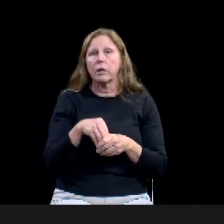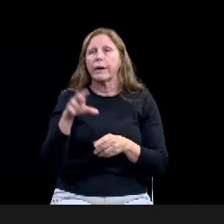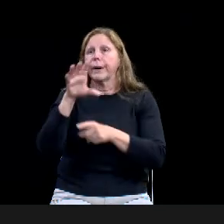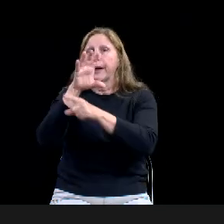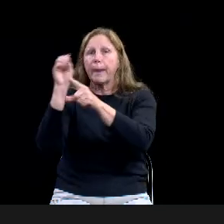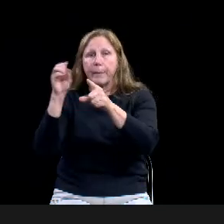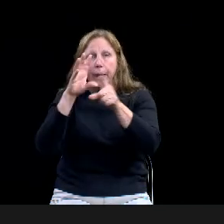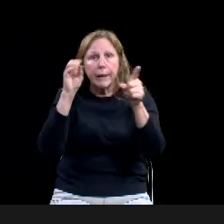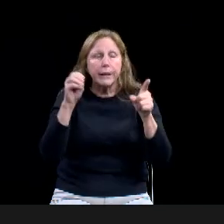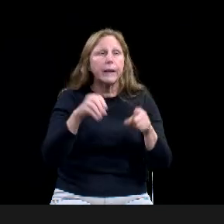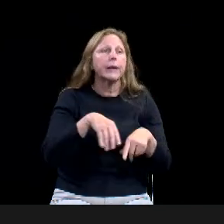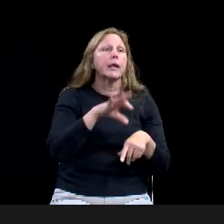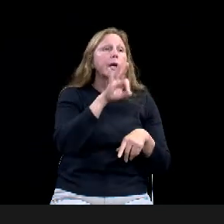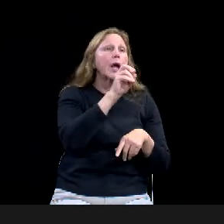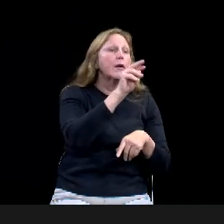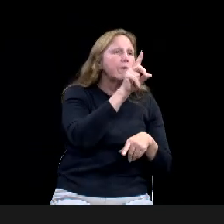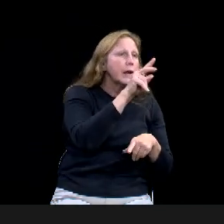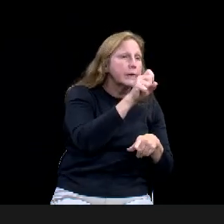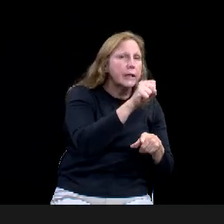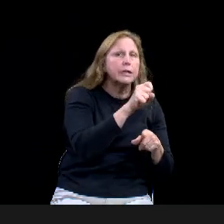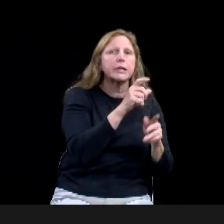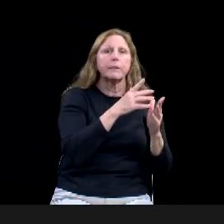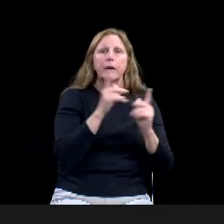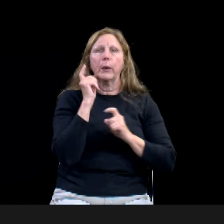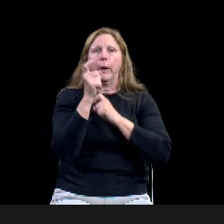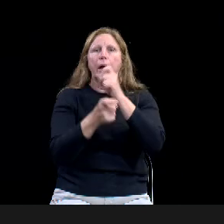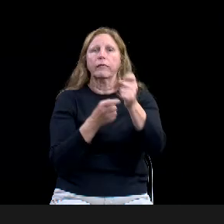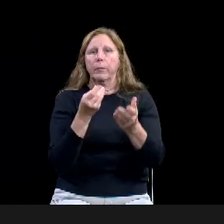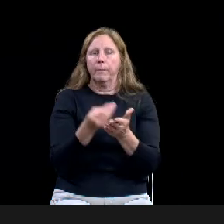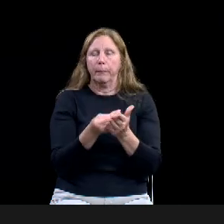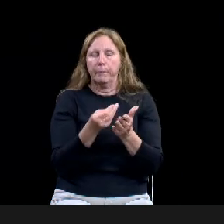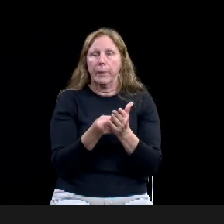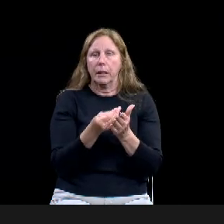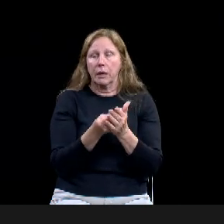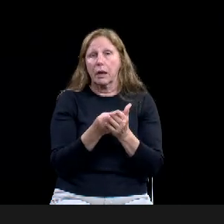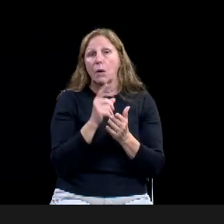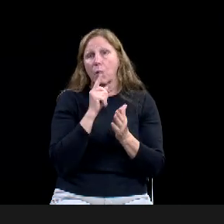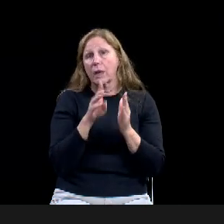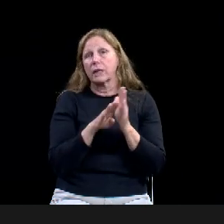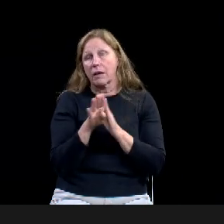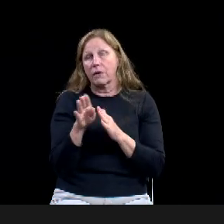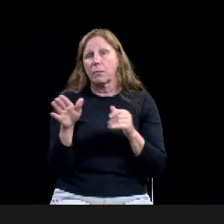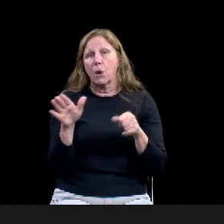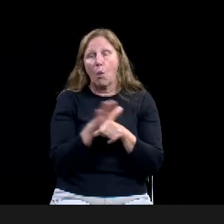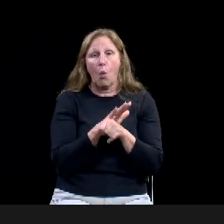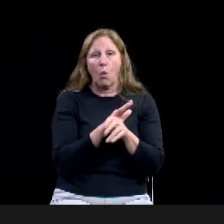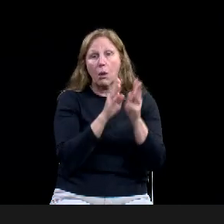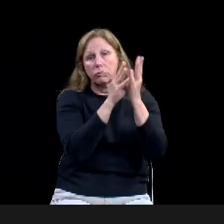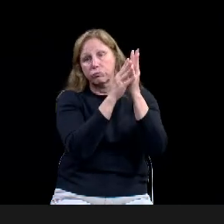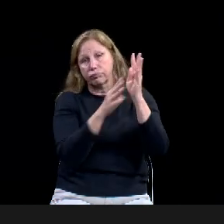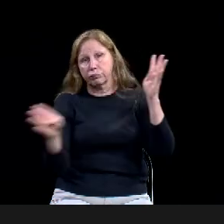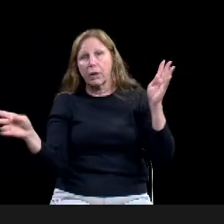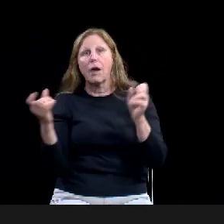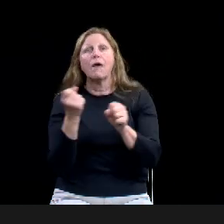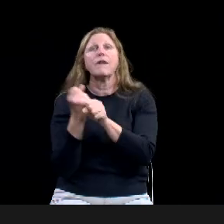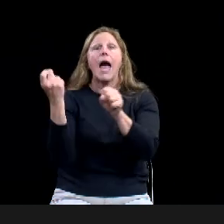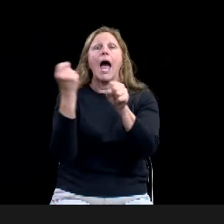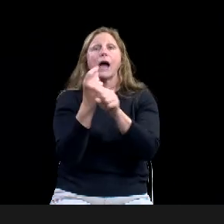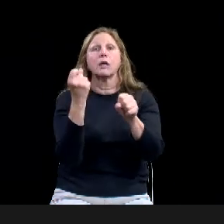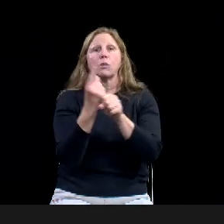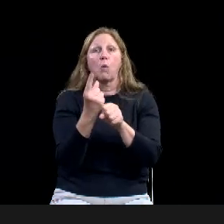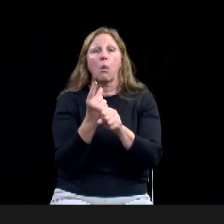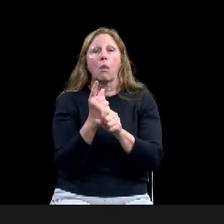annual giving opportunities for the museum over time. Um, and this, as I mentioned, this capital campaign